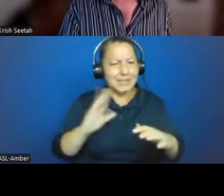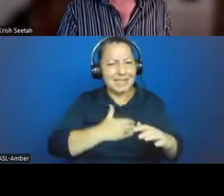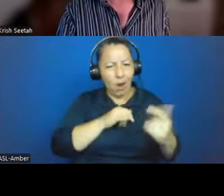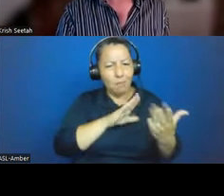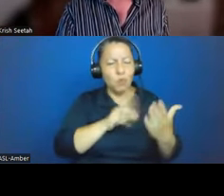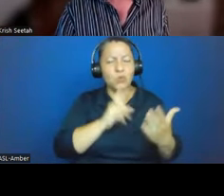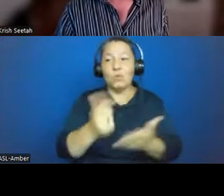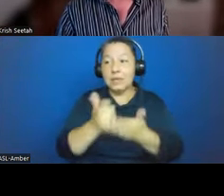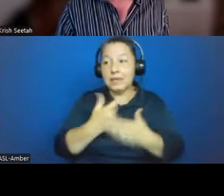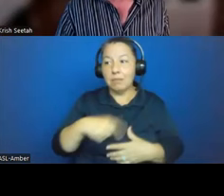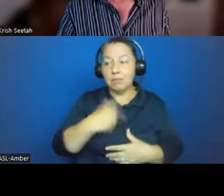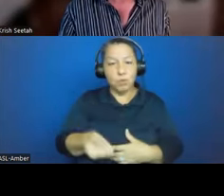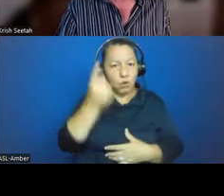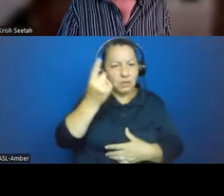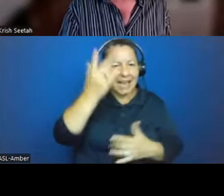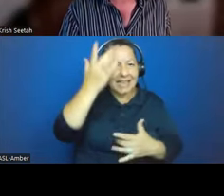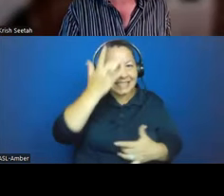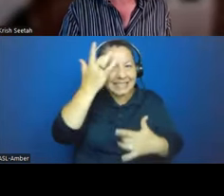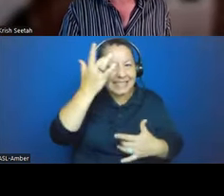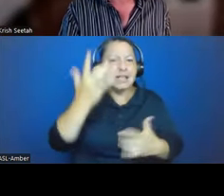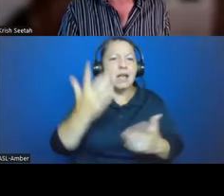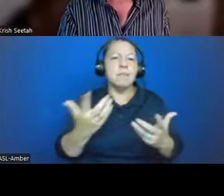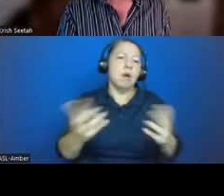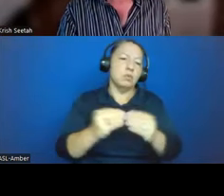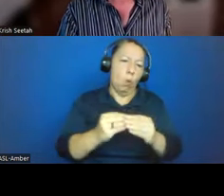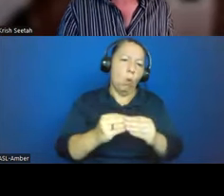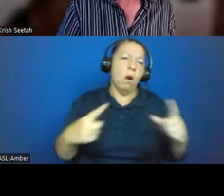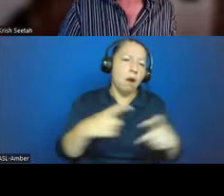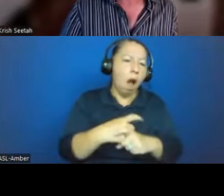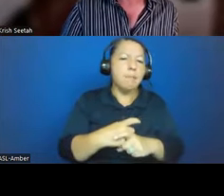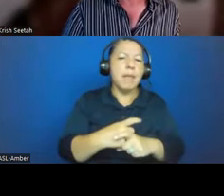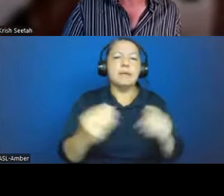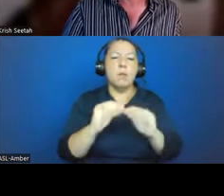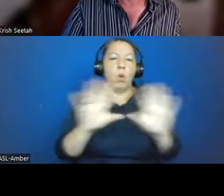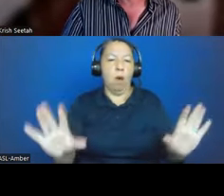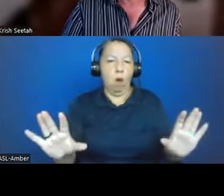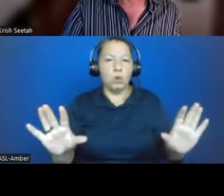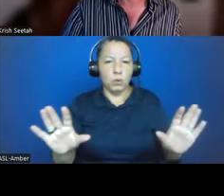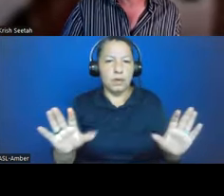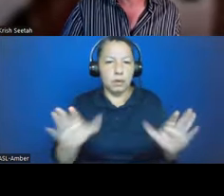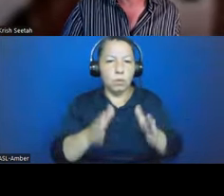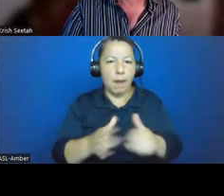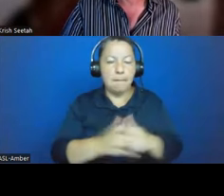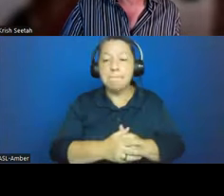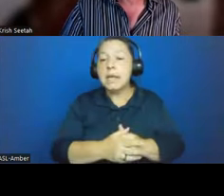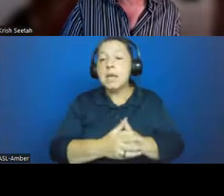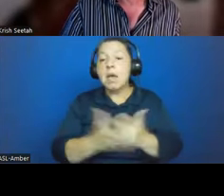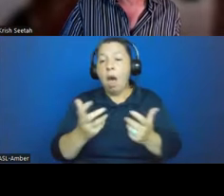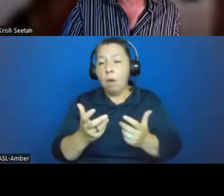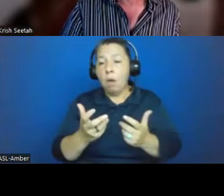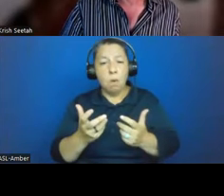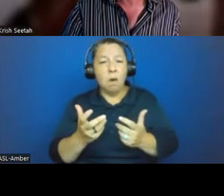us to understand disease in a much more complex and concrete way. And I just want to point out before I move from this slide,